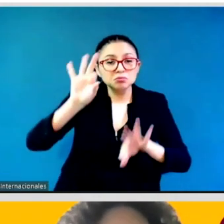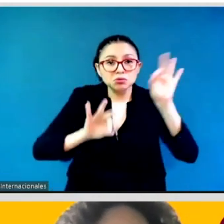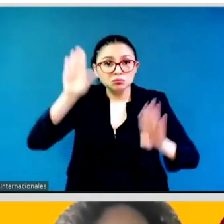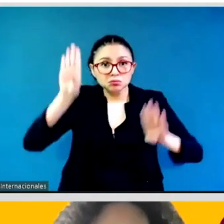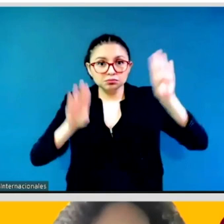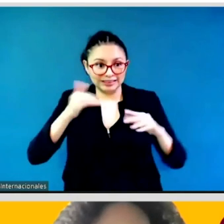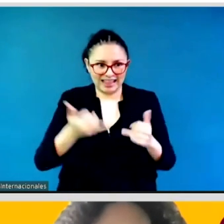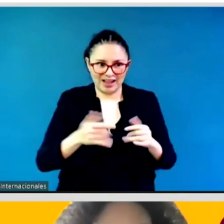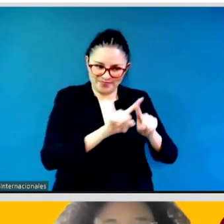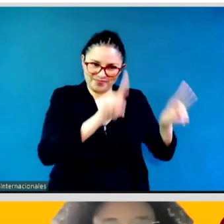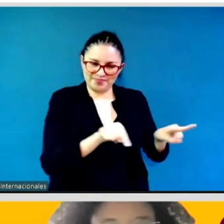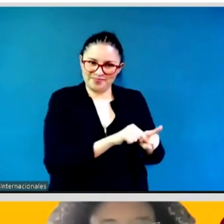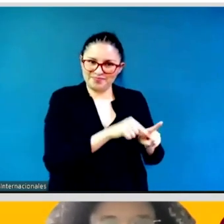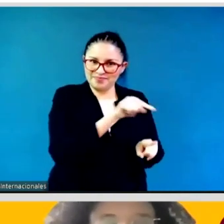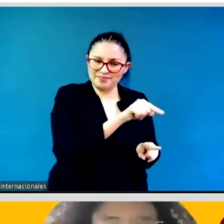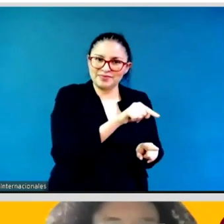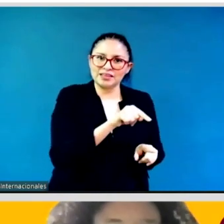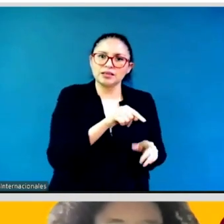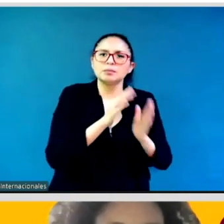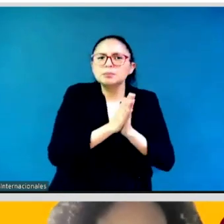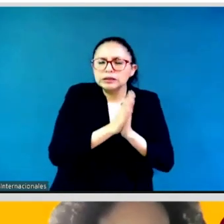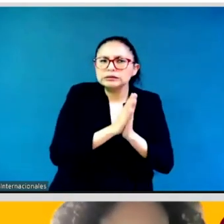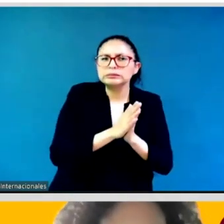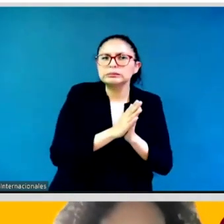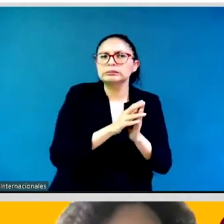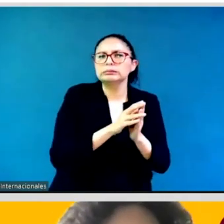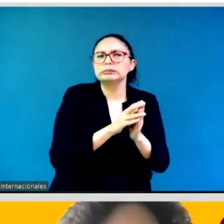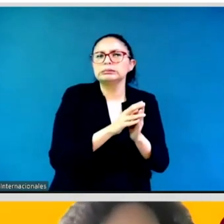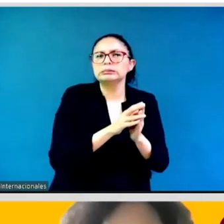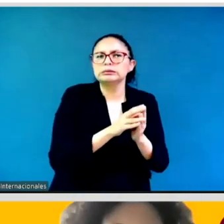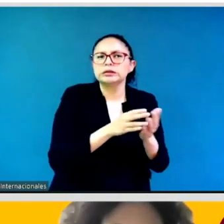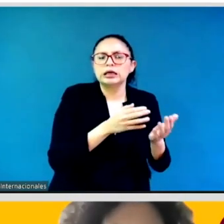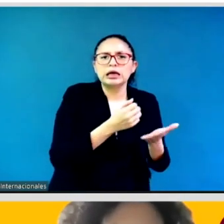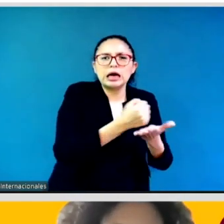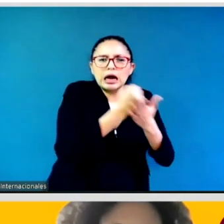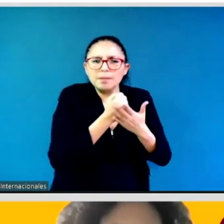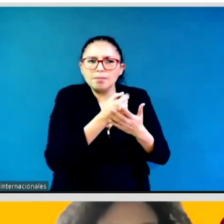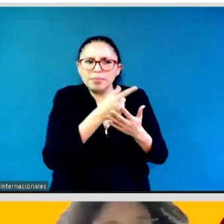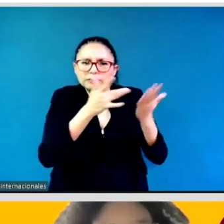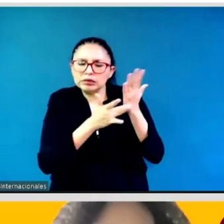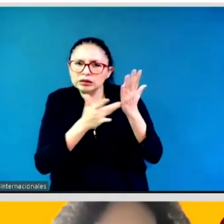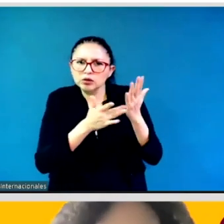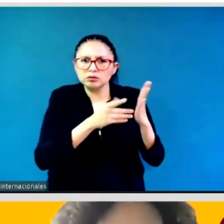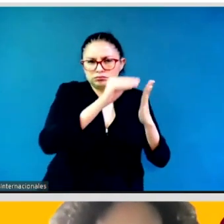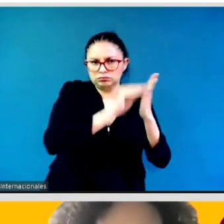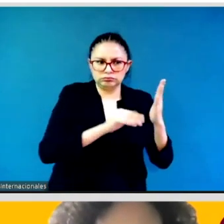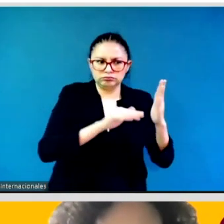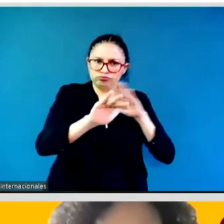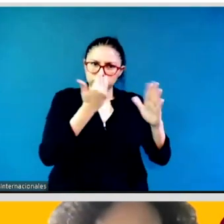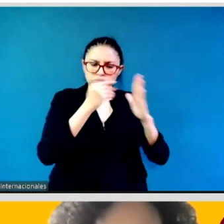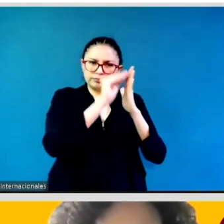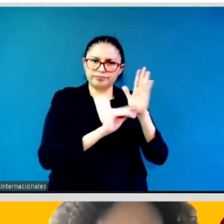first poll is what action statements that you heard do you feel most energized around?